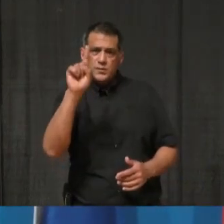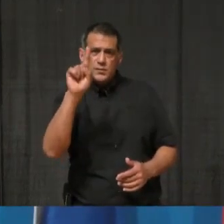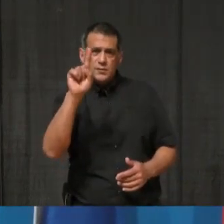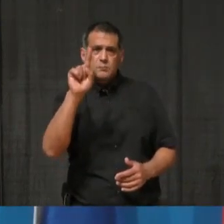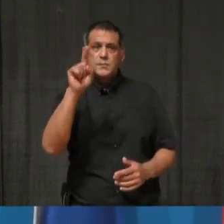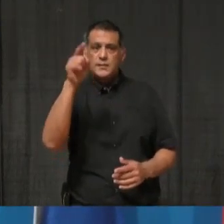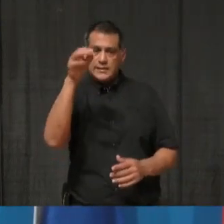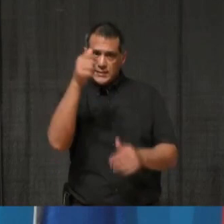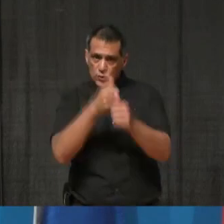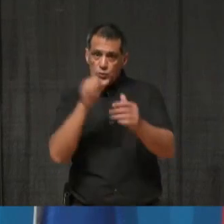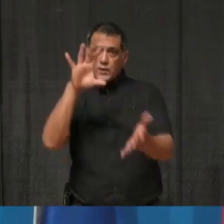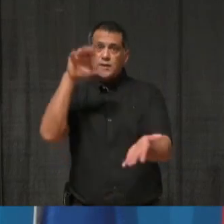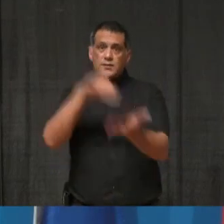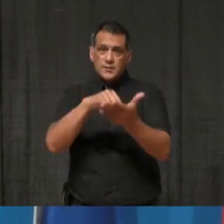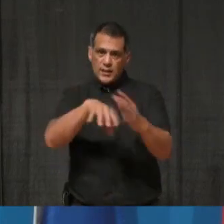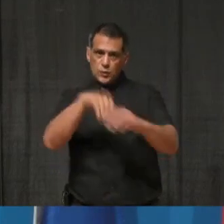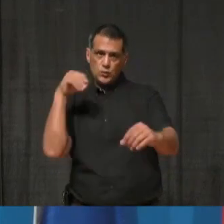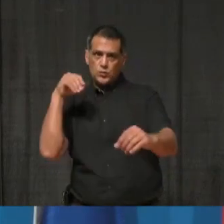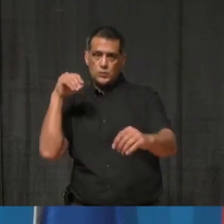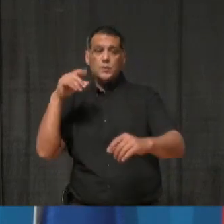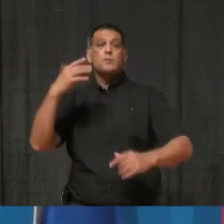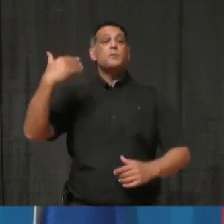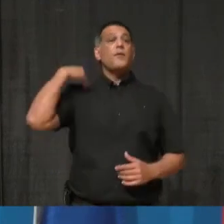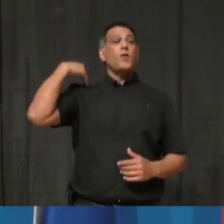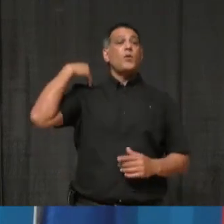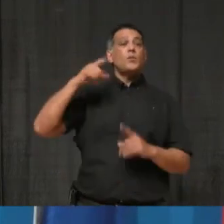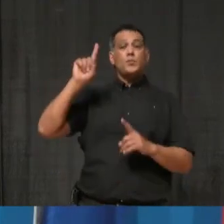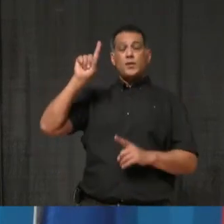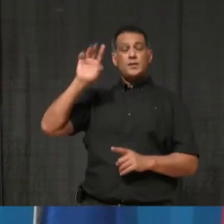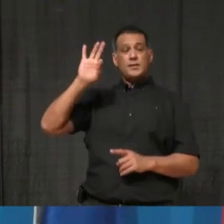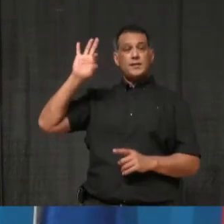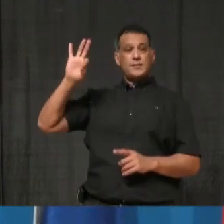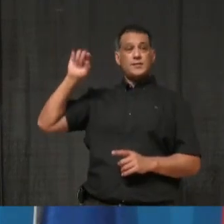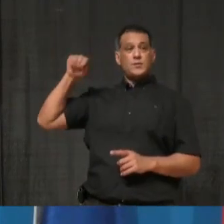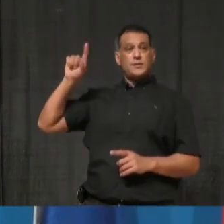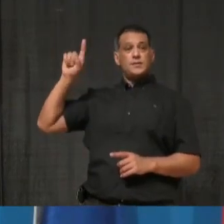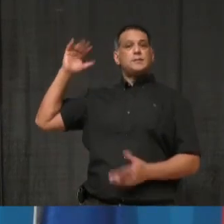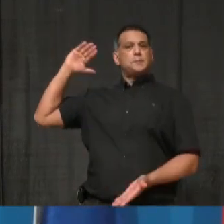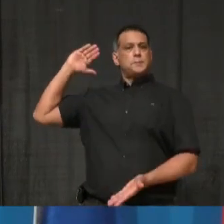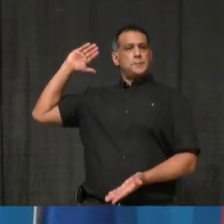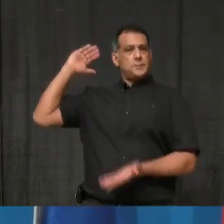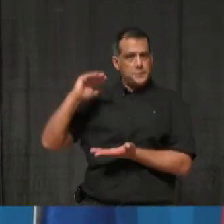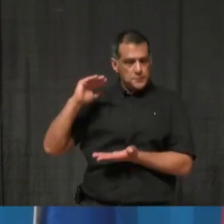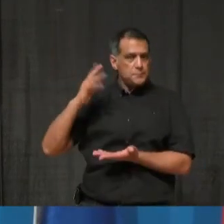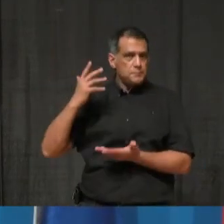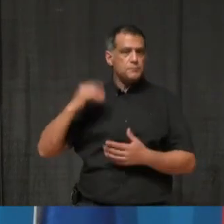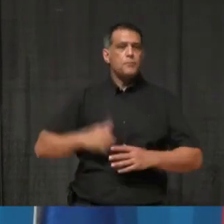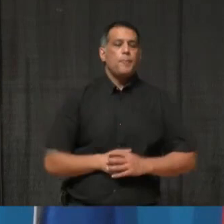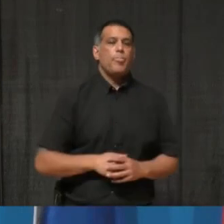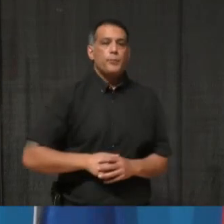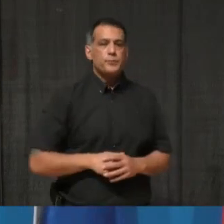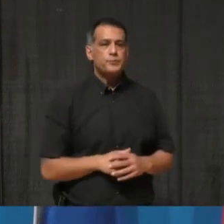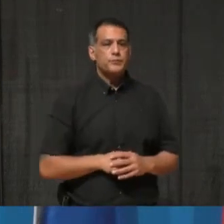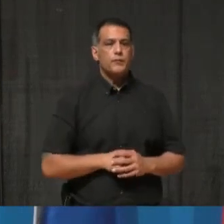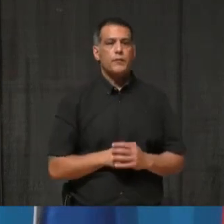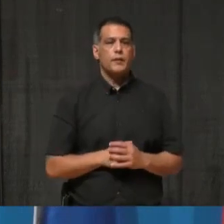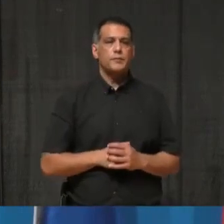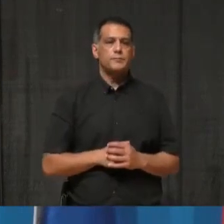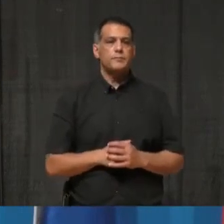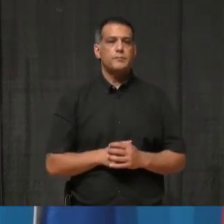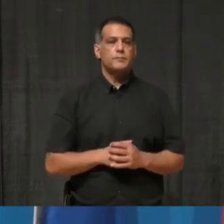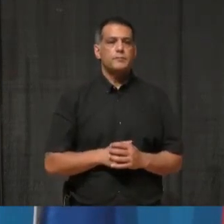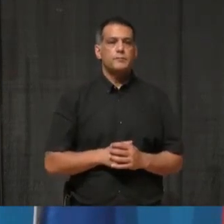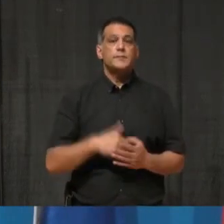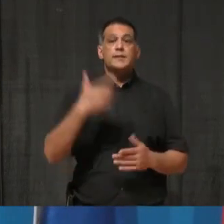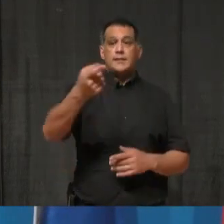which is just down from 199.1 cases per 100,000 last week. This next